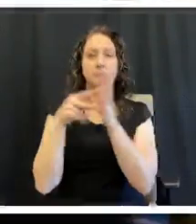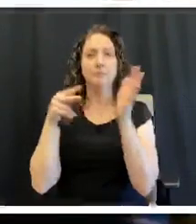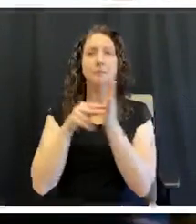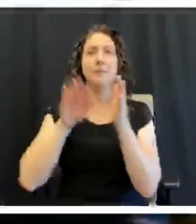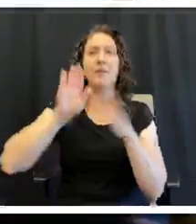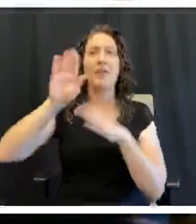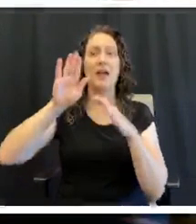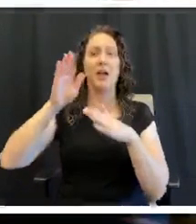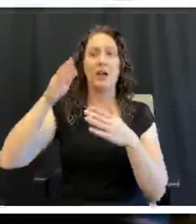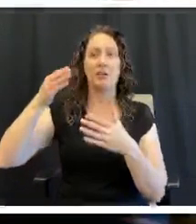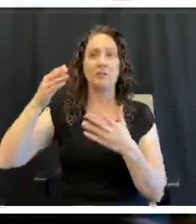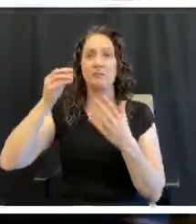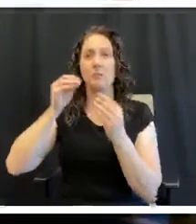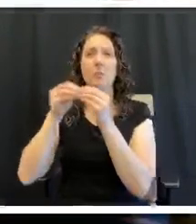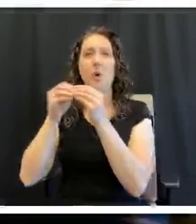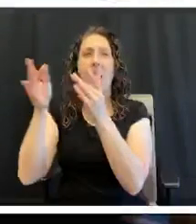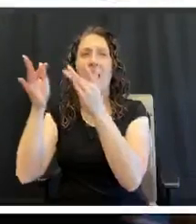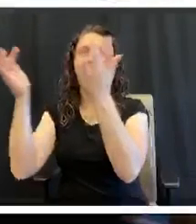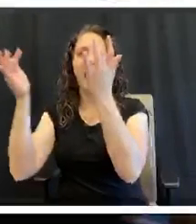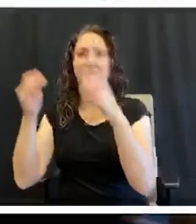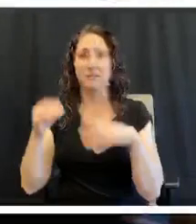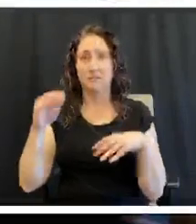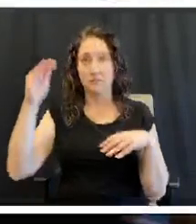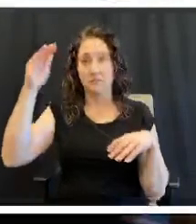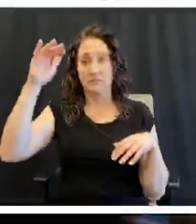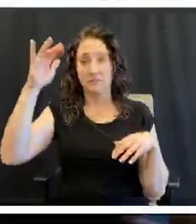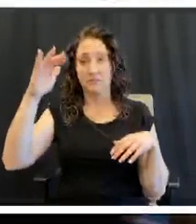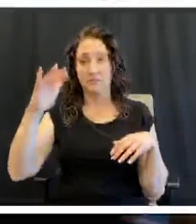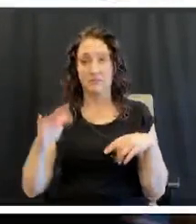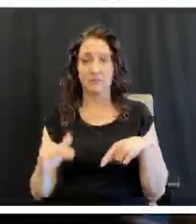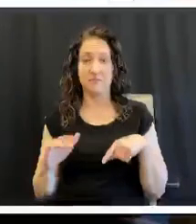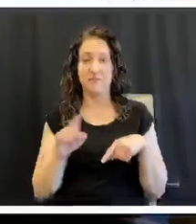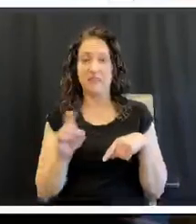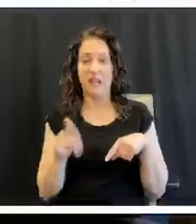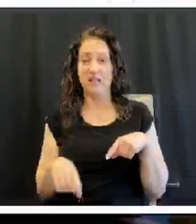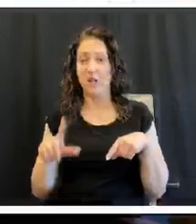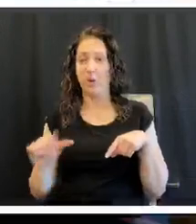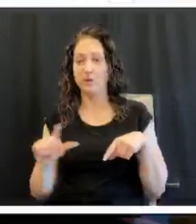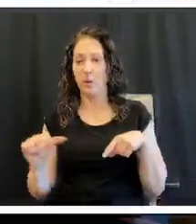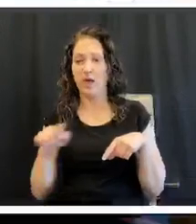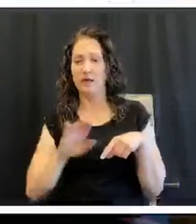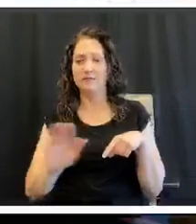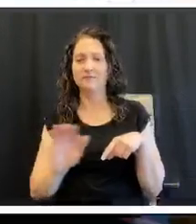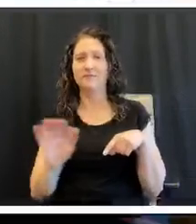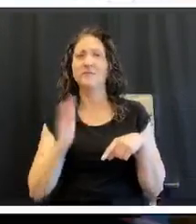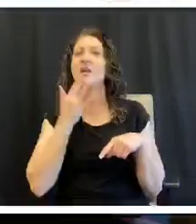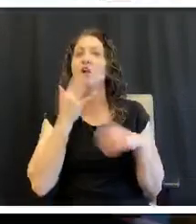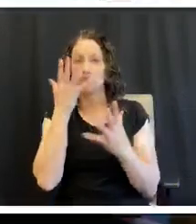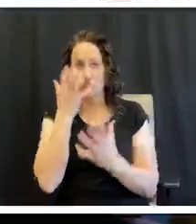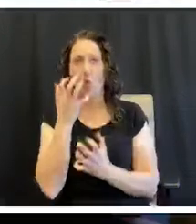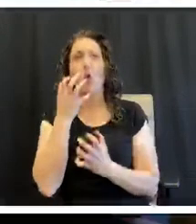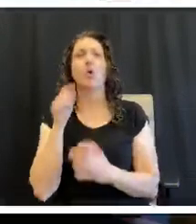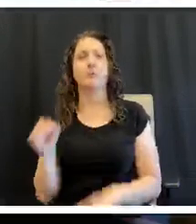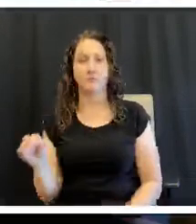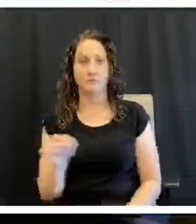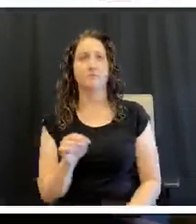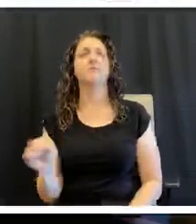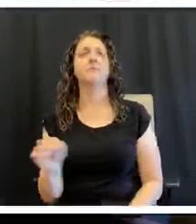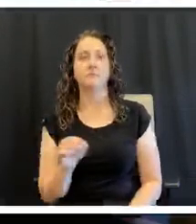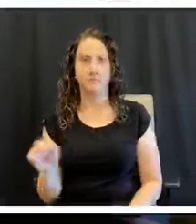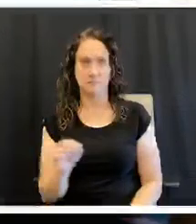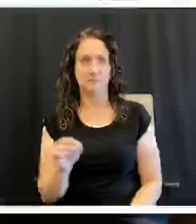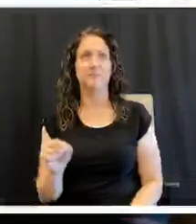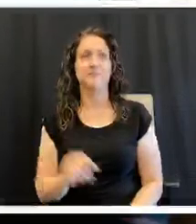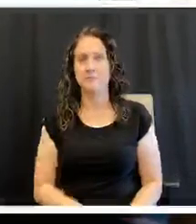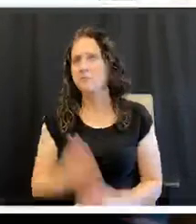Louisiana and Texas, southeast Texas, it's always darker. And the difference between a